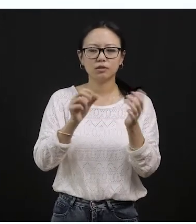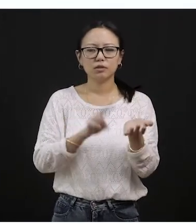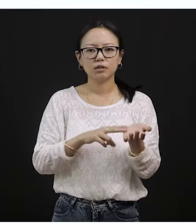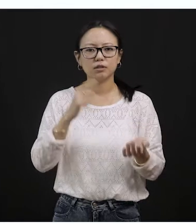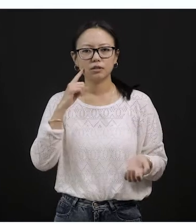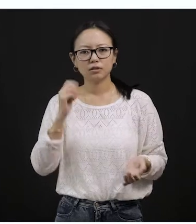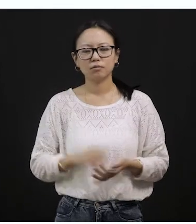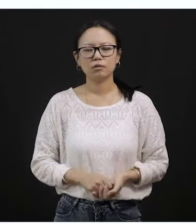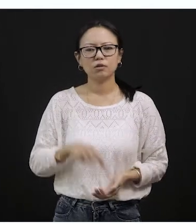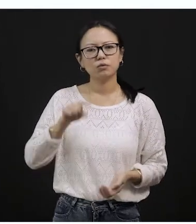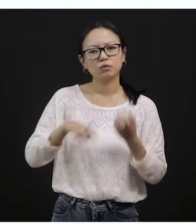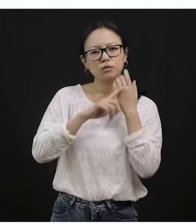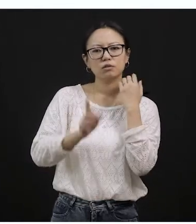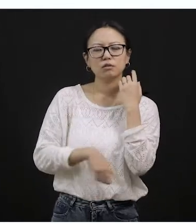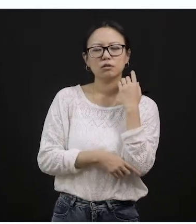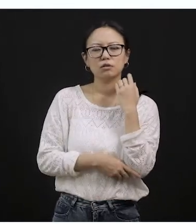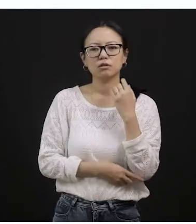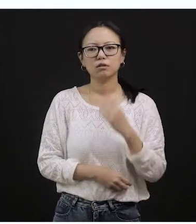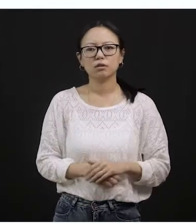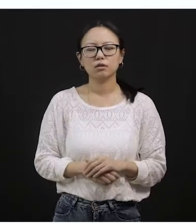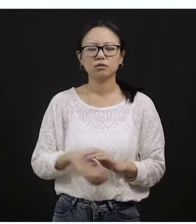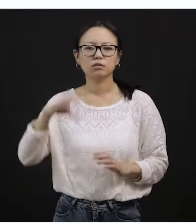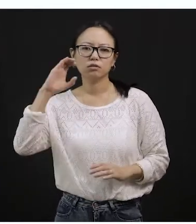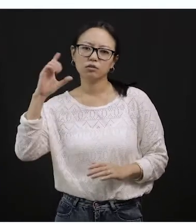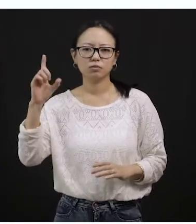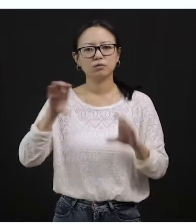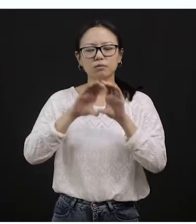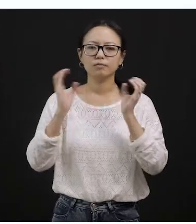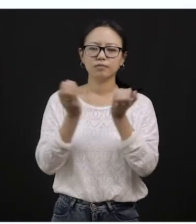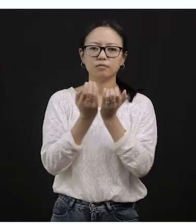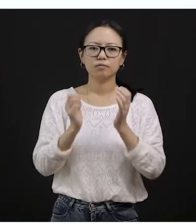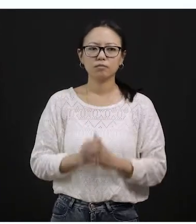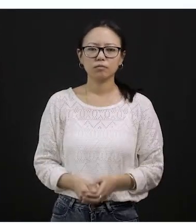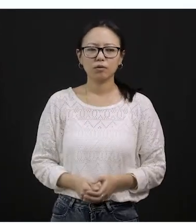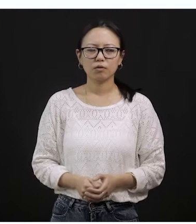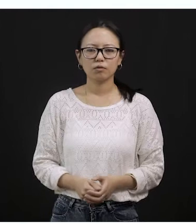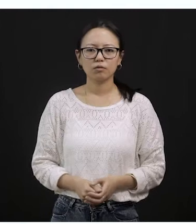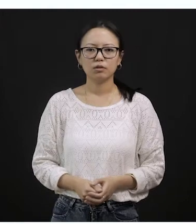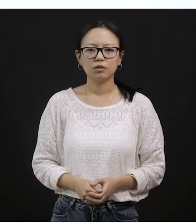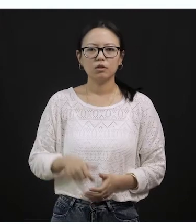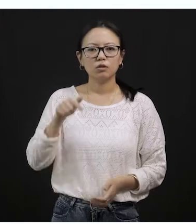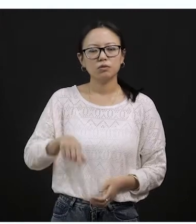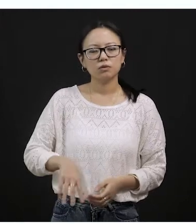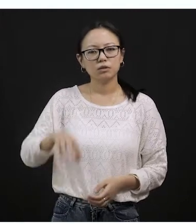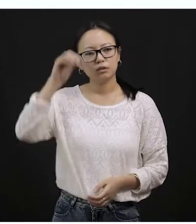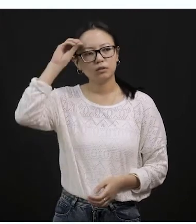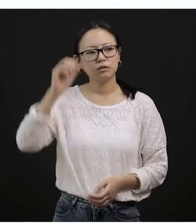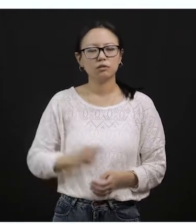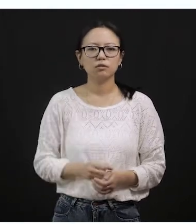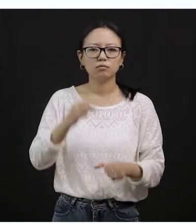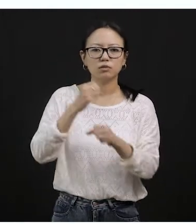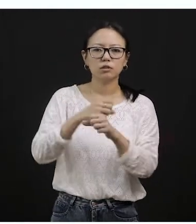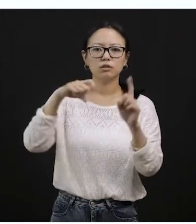you know, for grade one. Okay, so today also we will be learning about the subject general knowledge. And